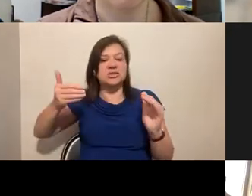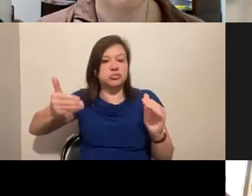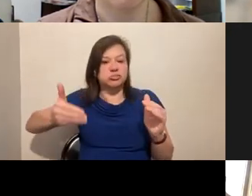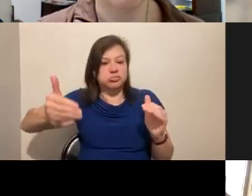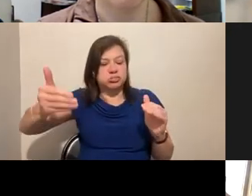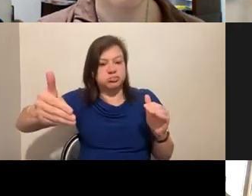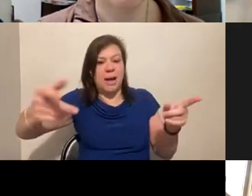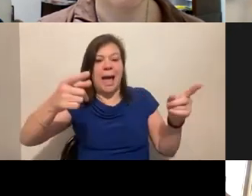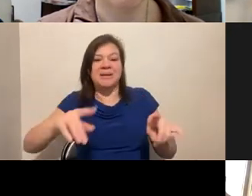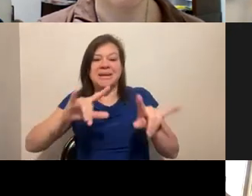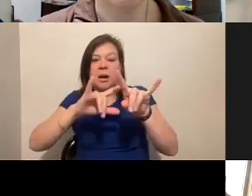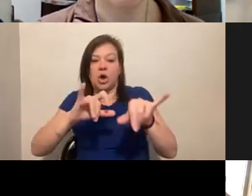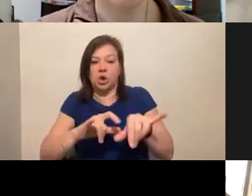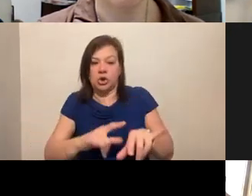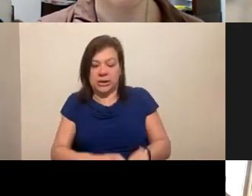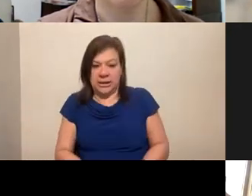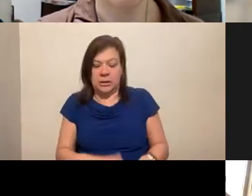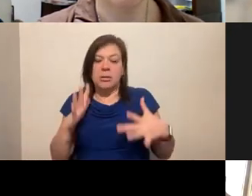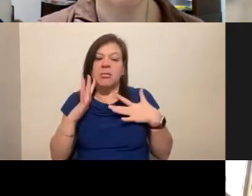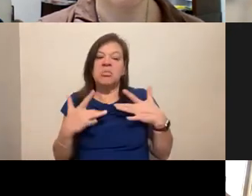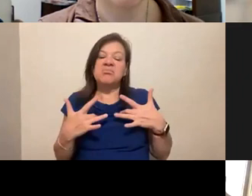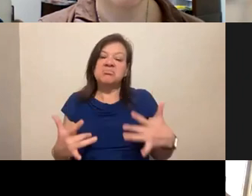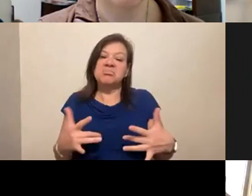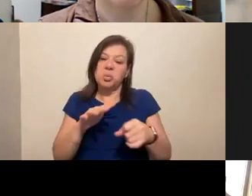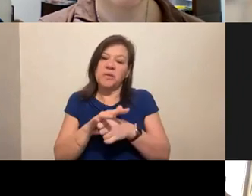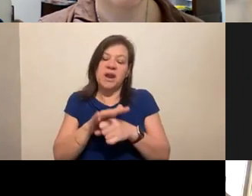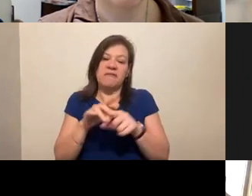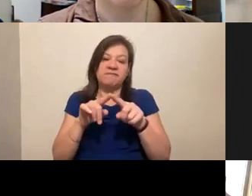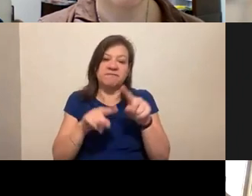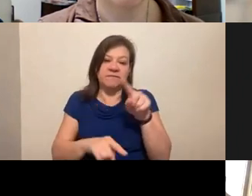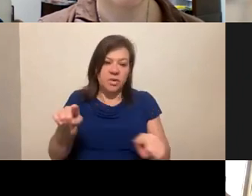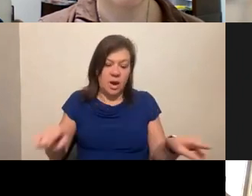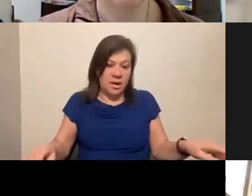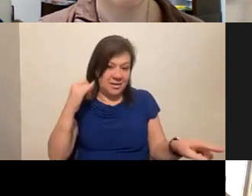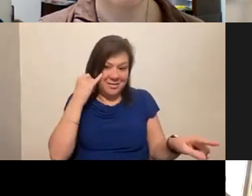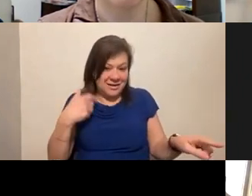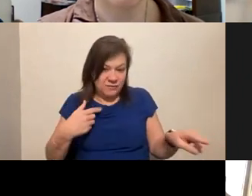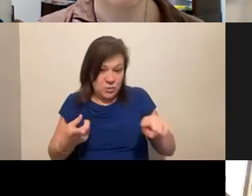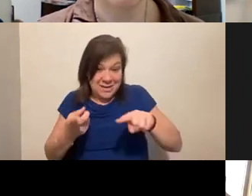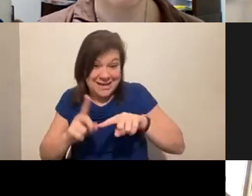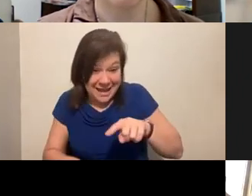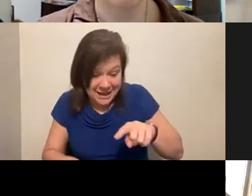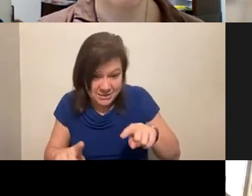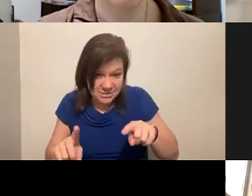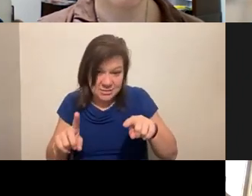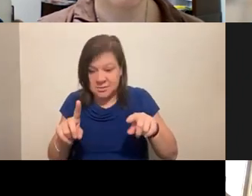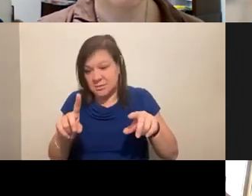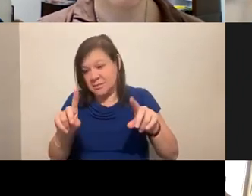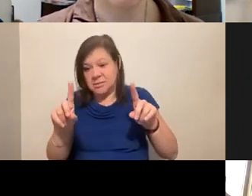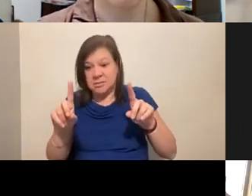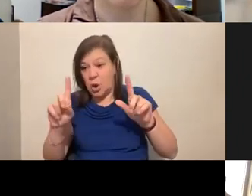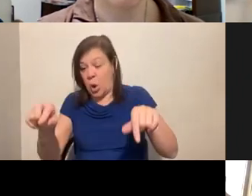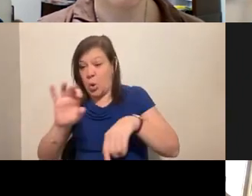concurrently, but generally with enough variety that if you can't do something at 9 00 AM